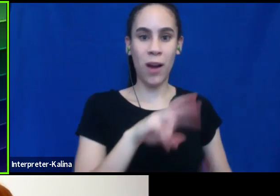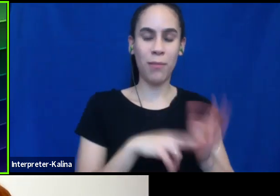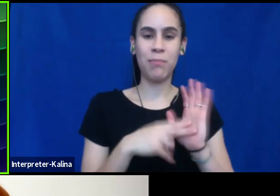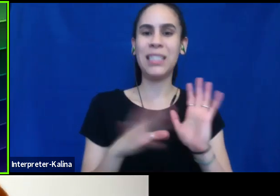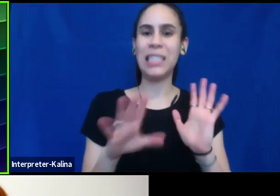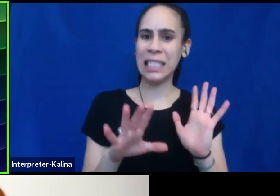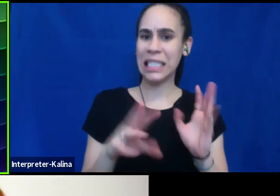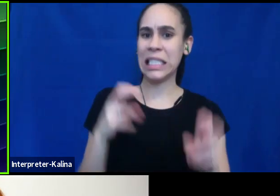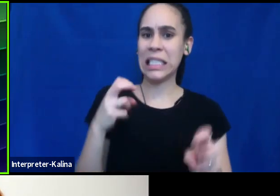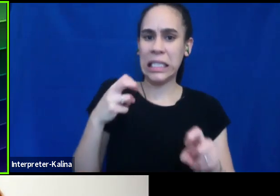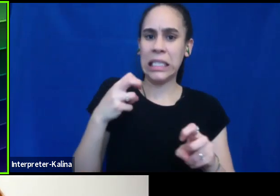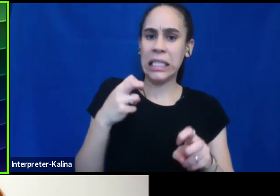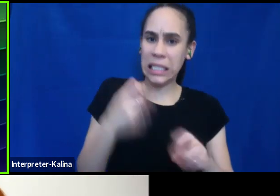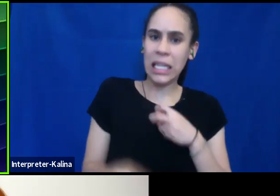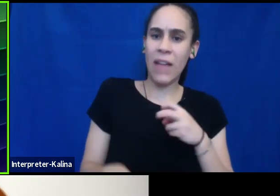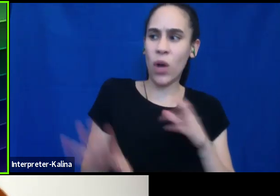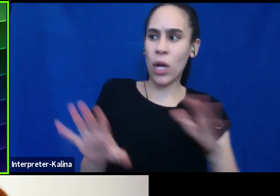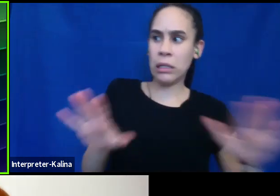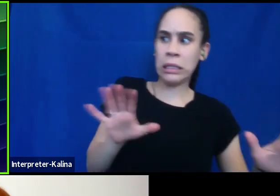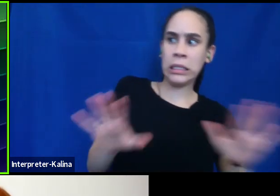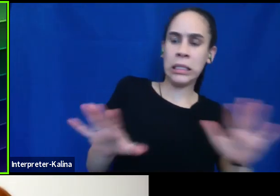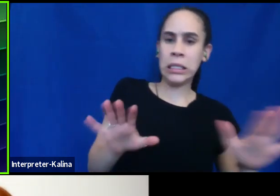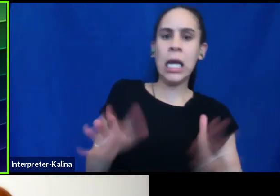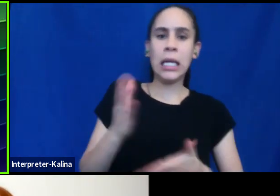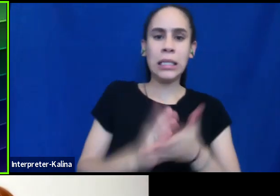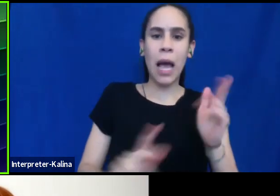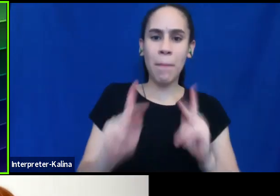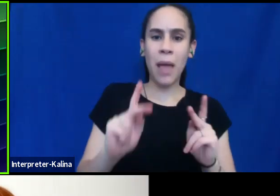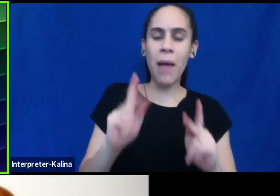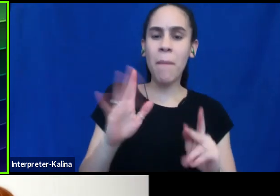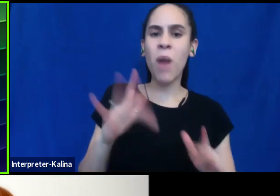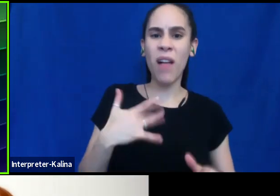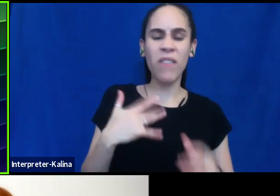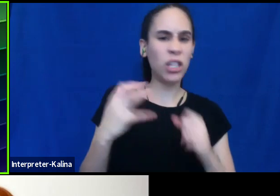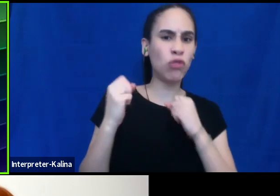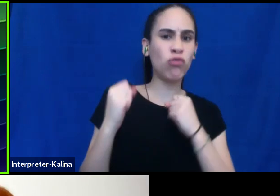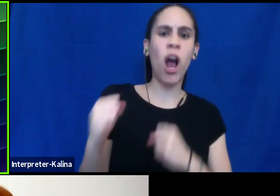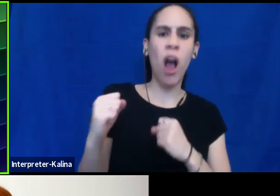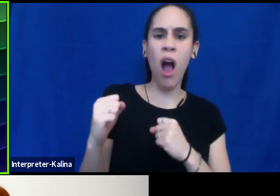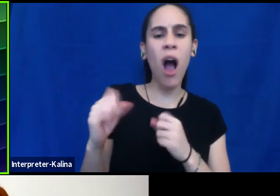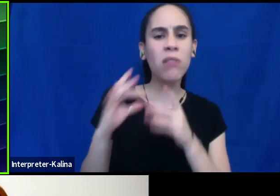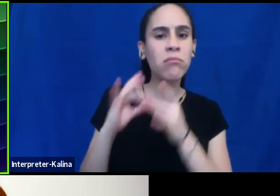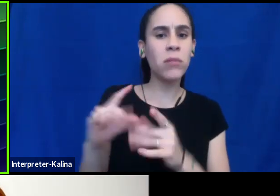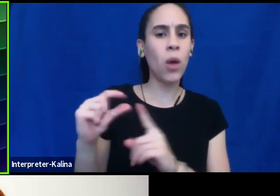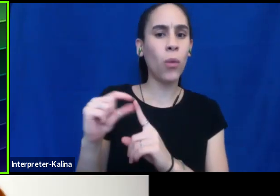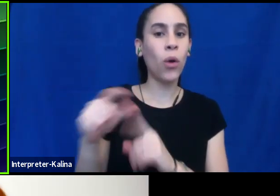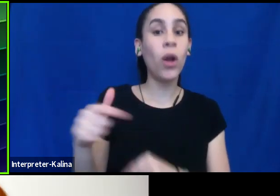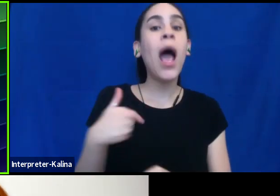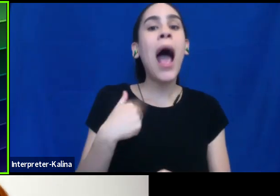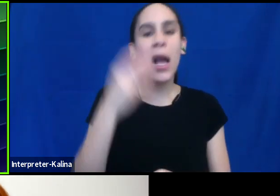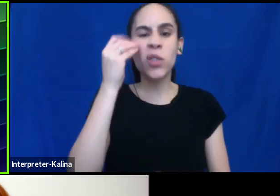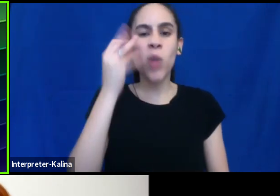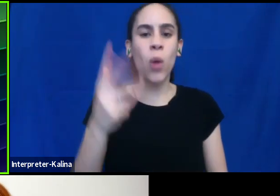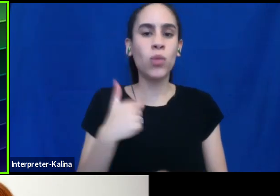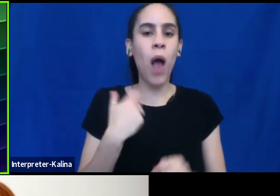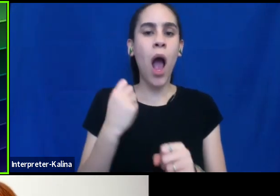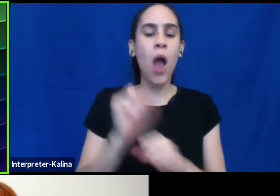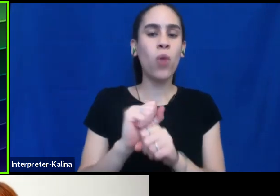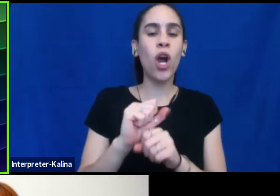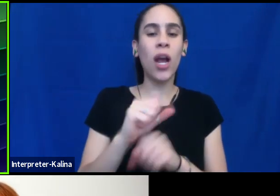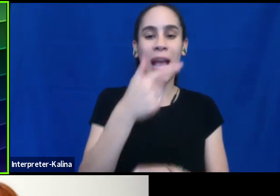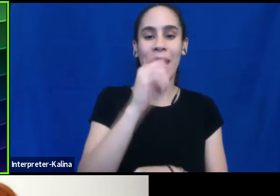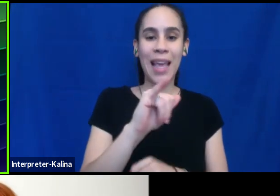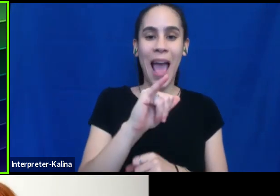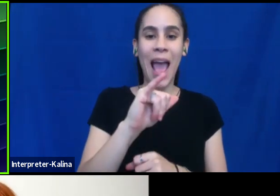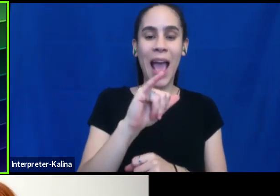a world where people have such strong feelings about this word. Um, I told you I worked at the gay Alliance, which was our, our local LGBTQ